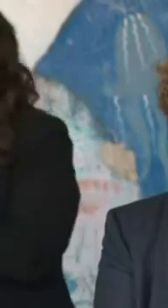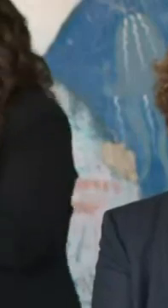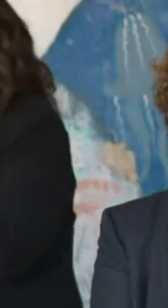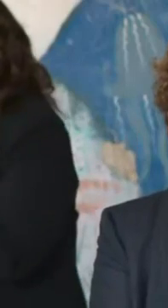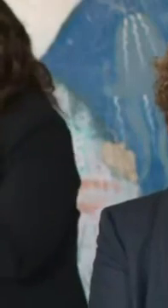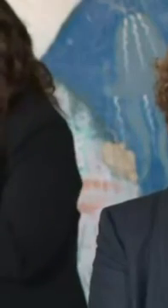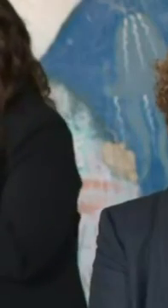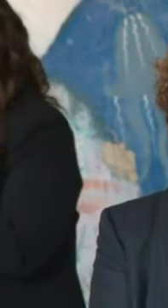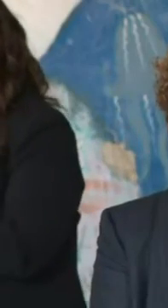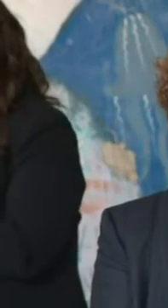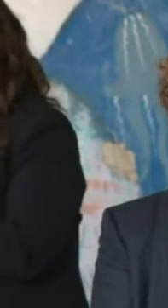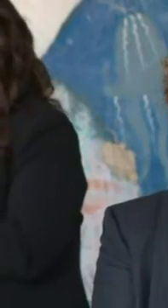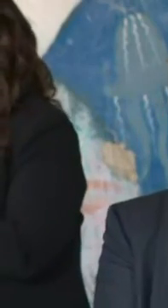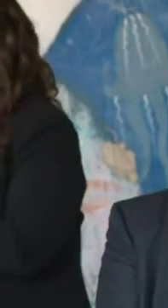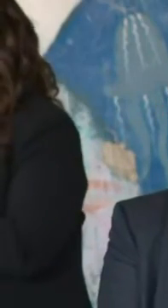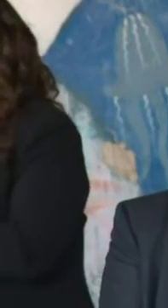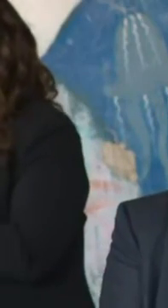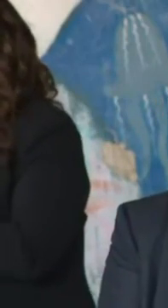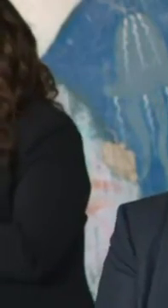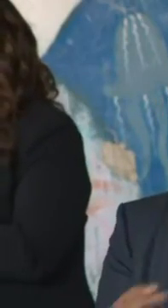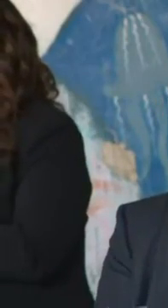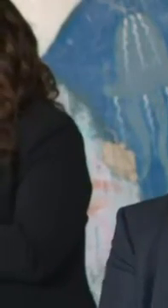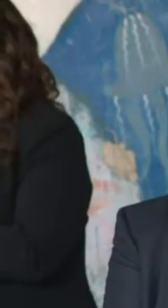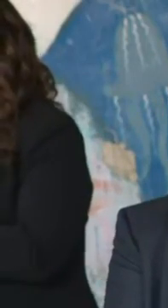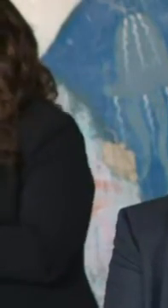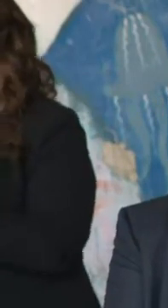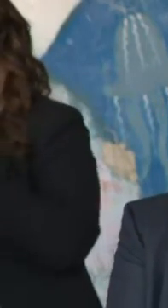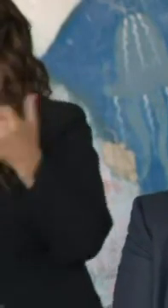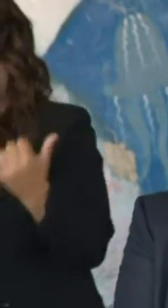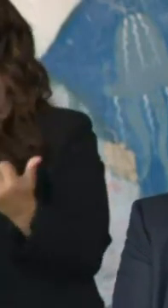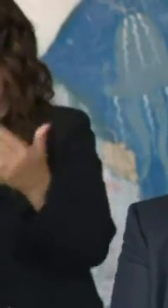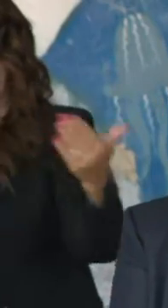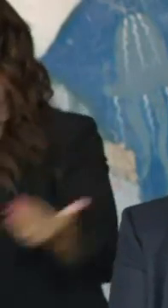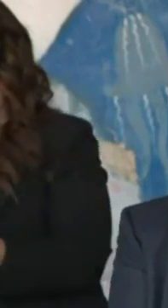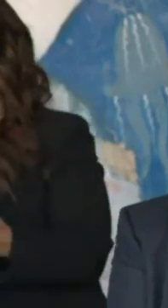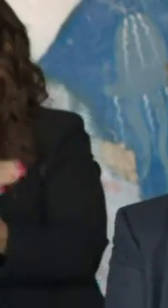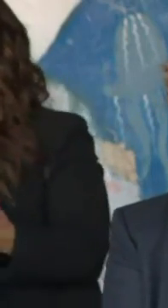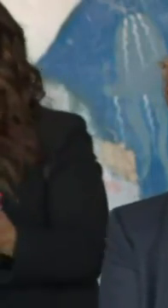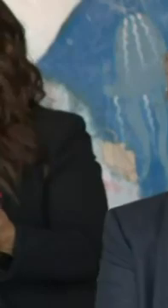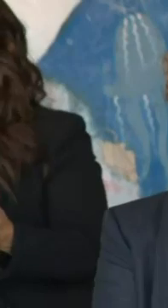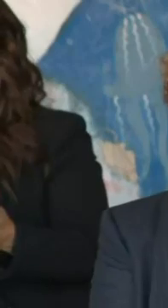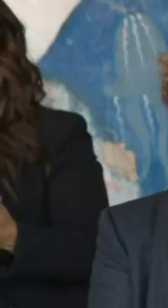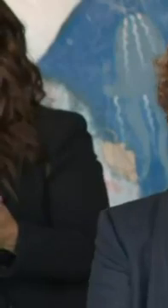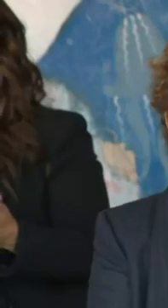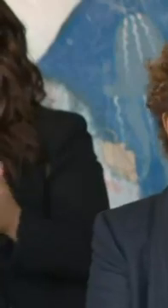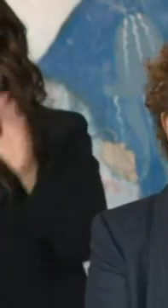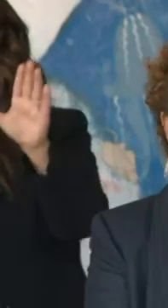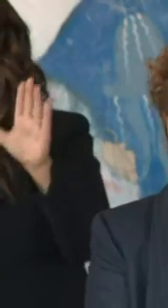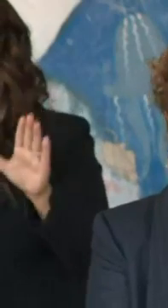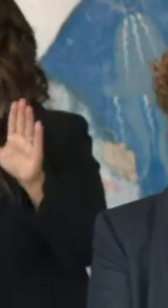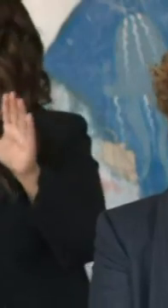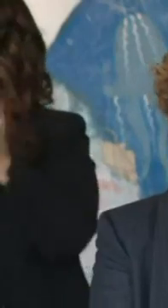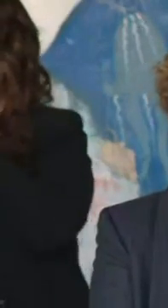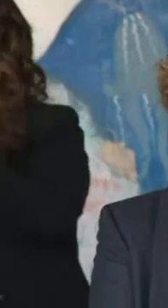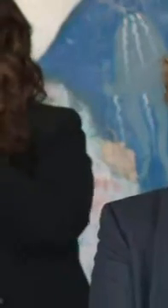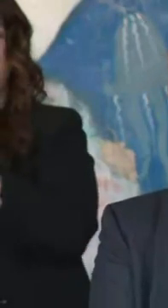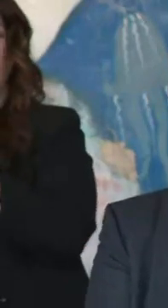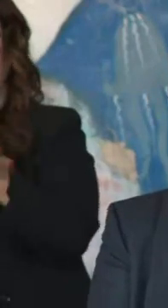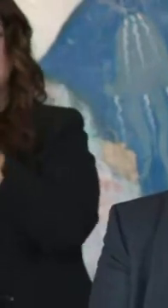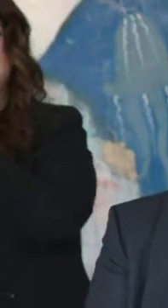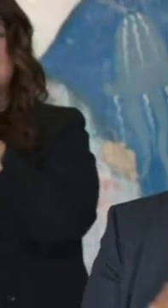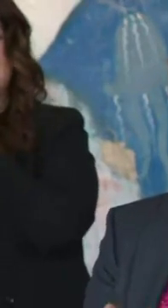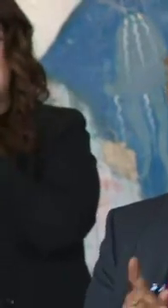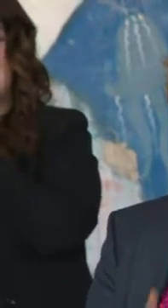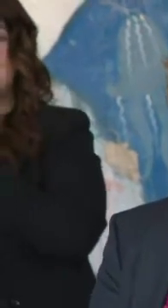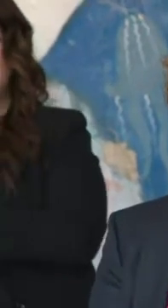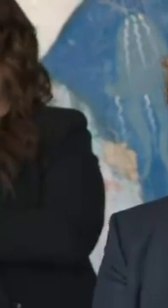With that, I'd like to just bring forward and introduce once again to our community the leader of our great state, a